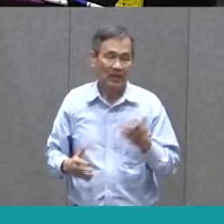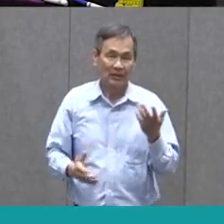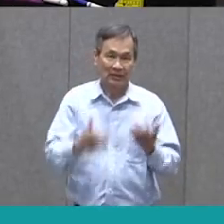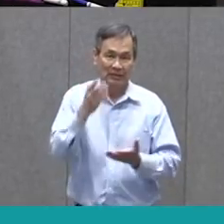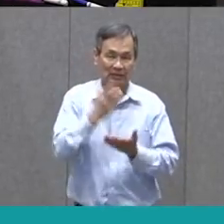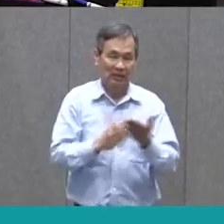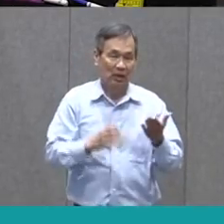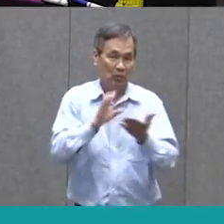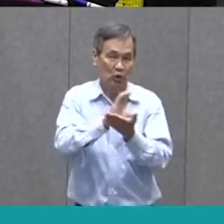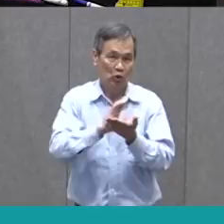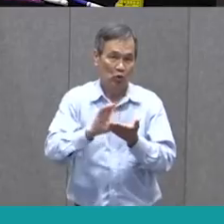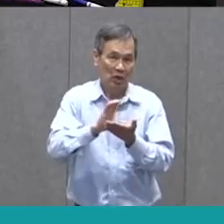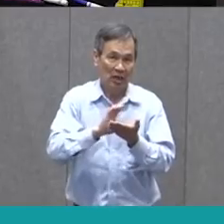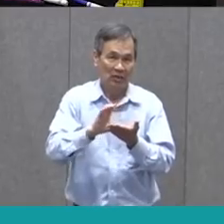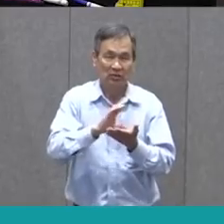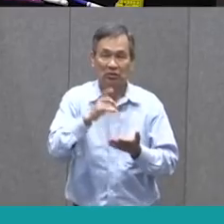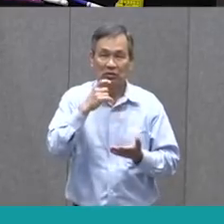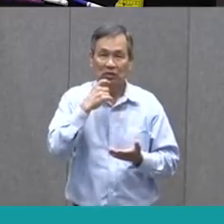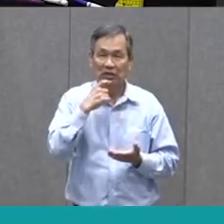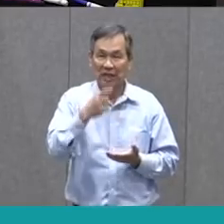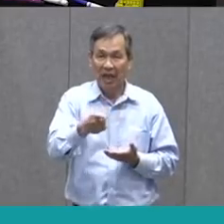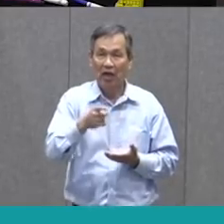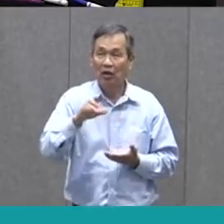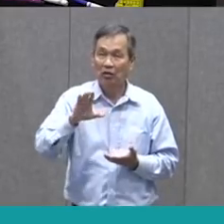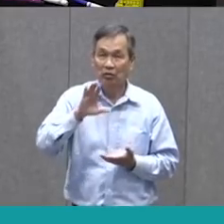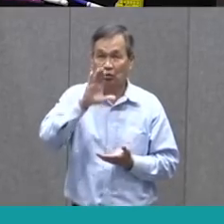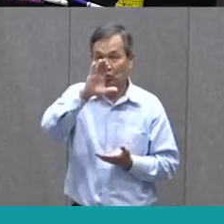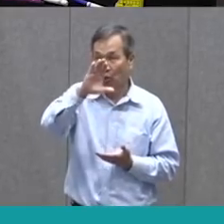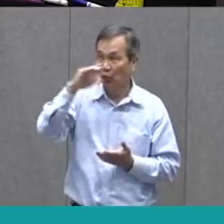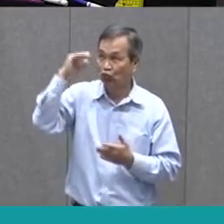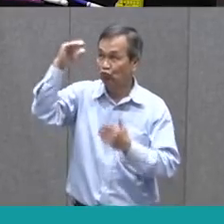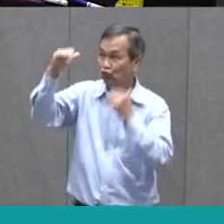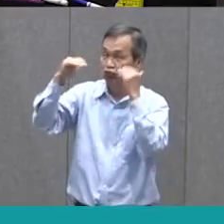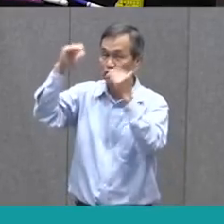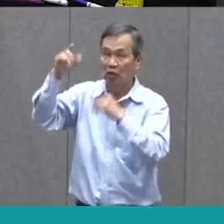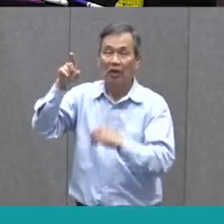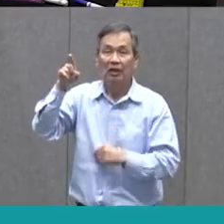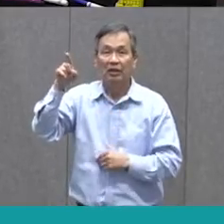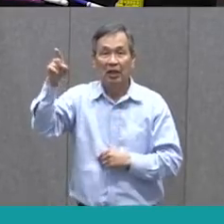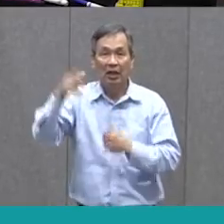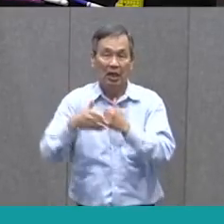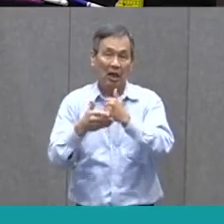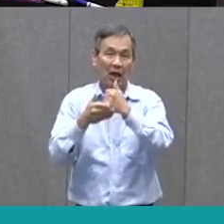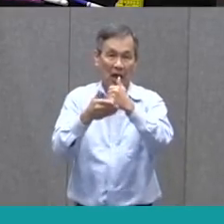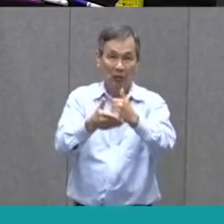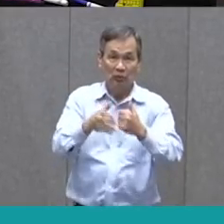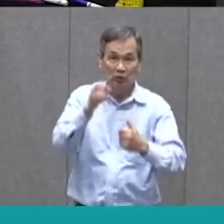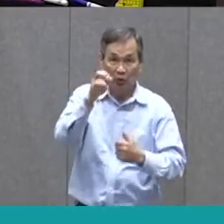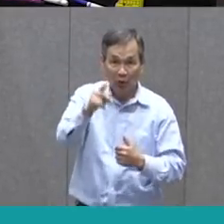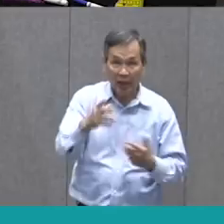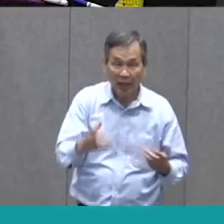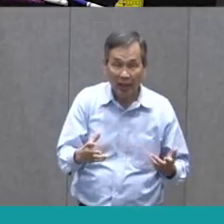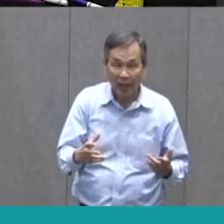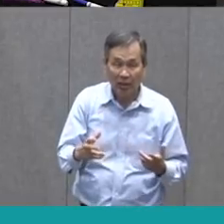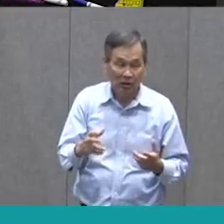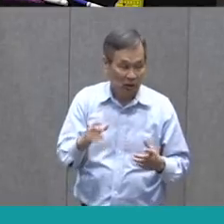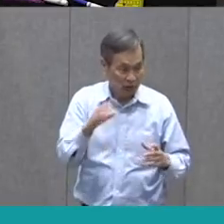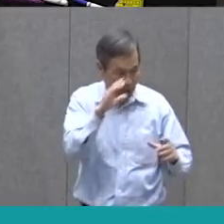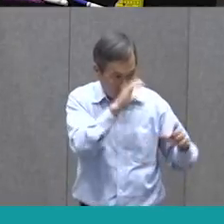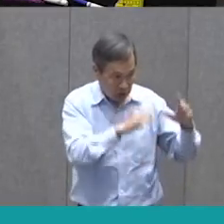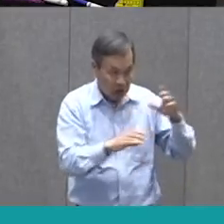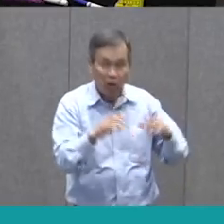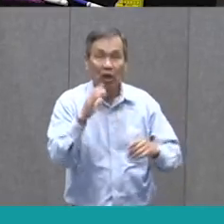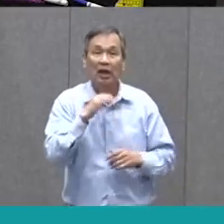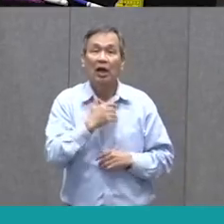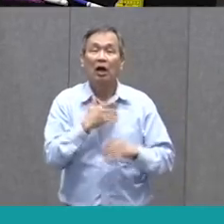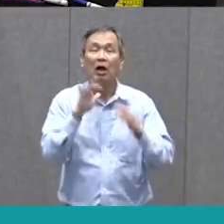crayons. So, tell your grown-up and they can help you get that, okay? So, take a look at our website,